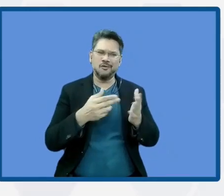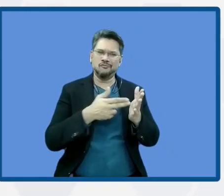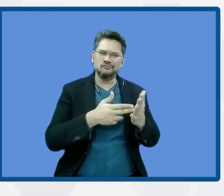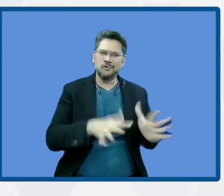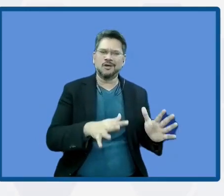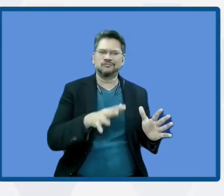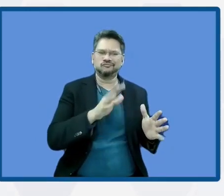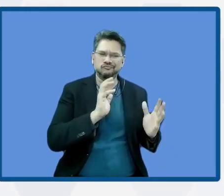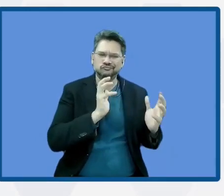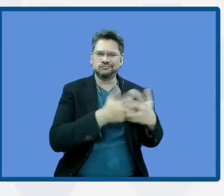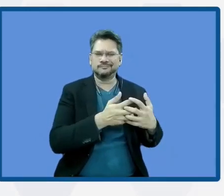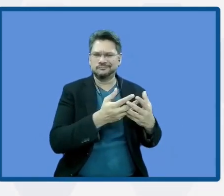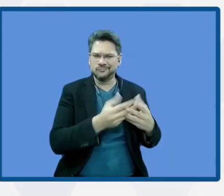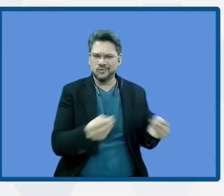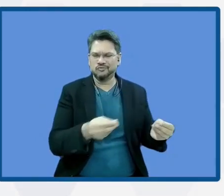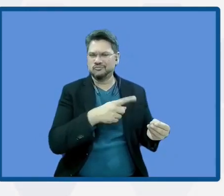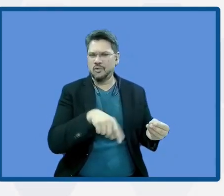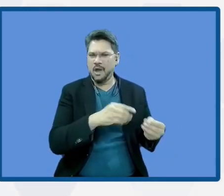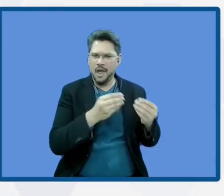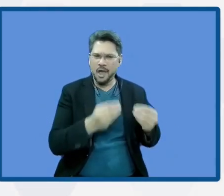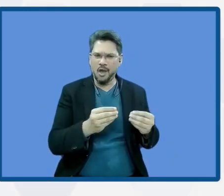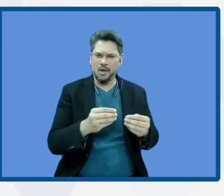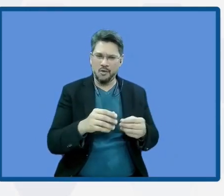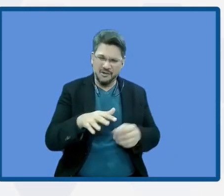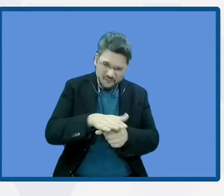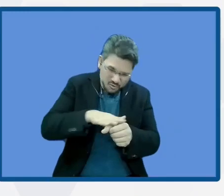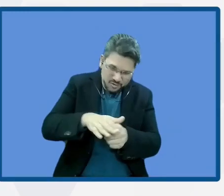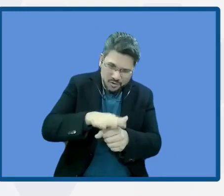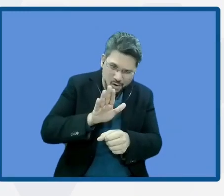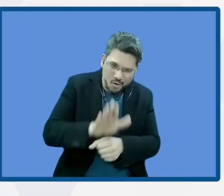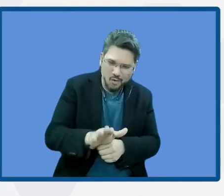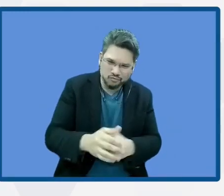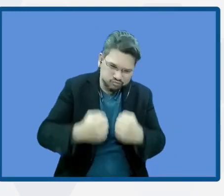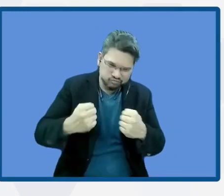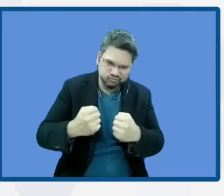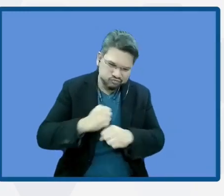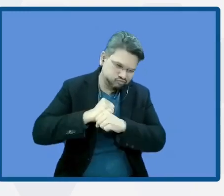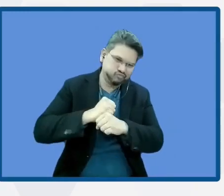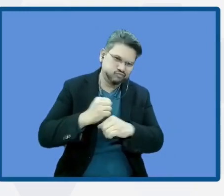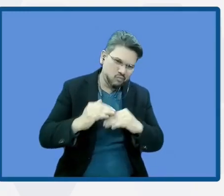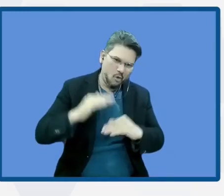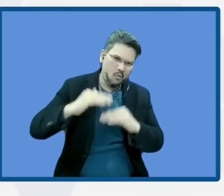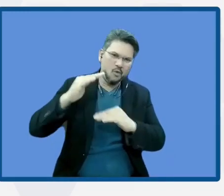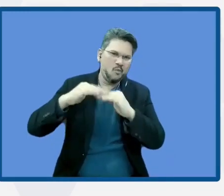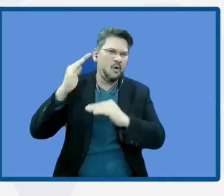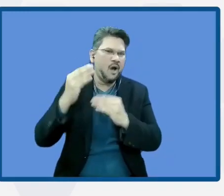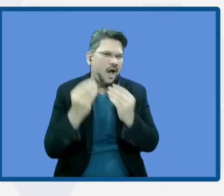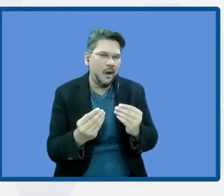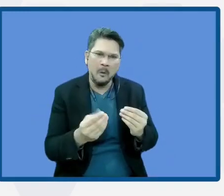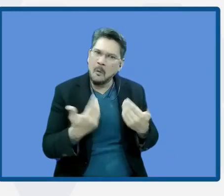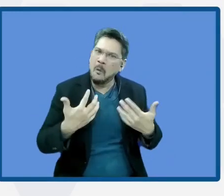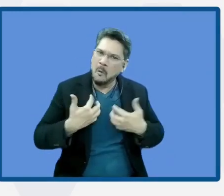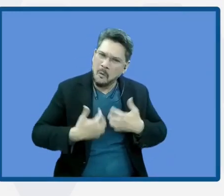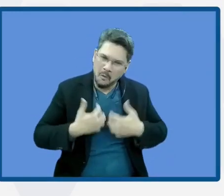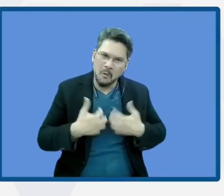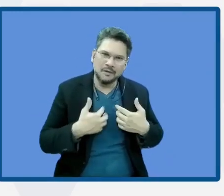in the region. I also agree that resiliency is not only a concept, but also a capability or